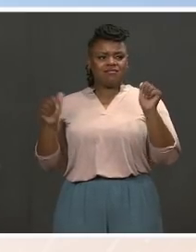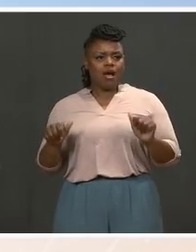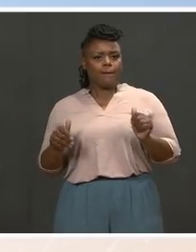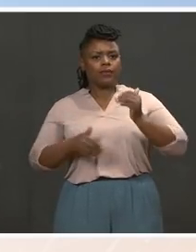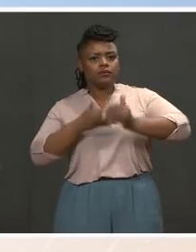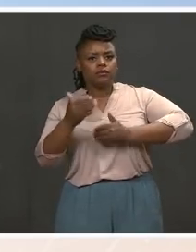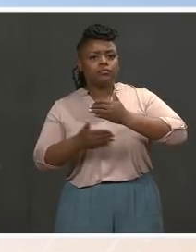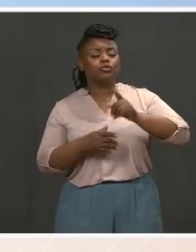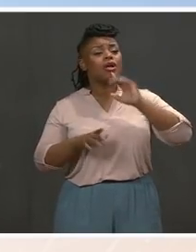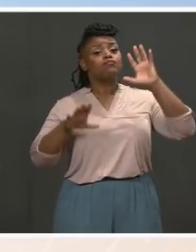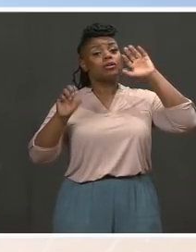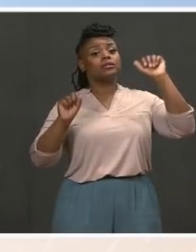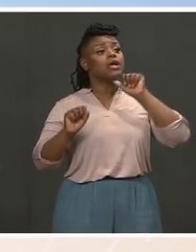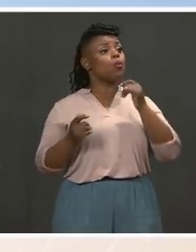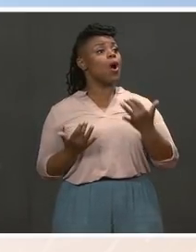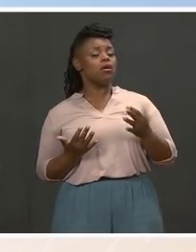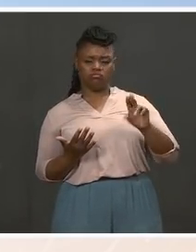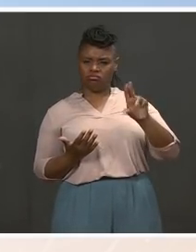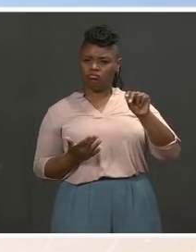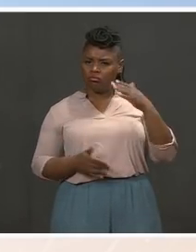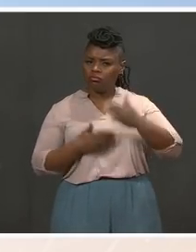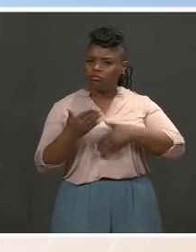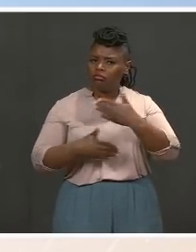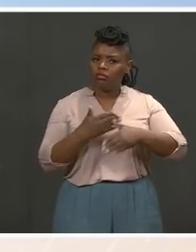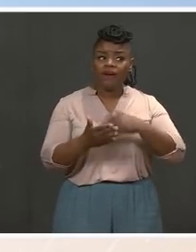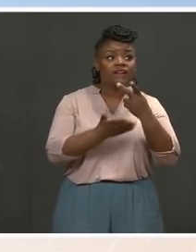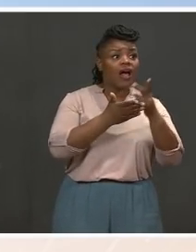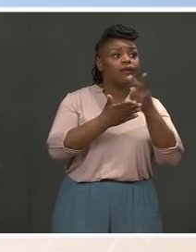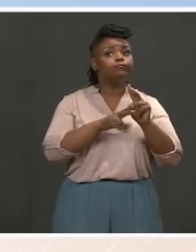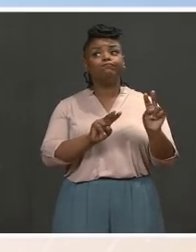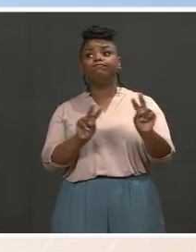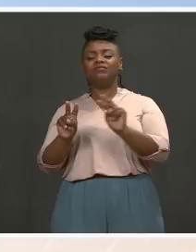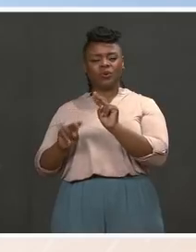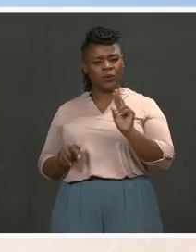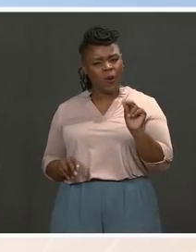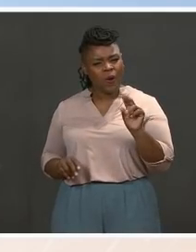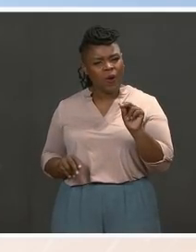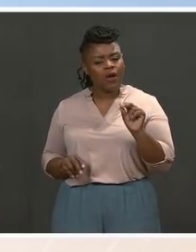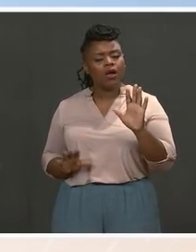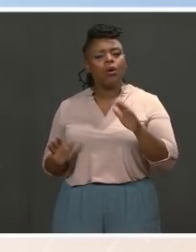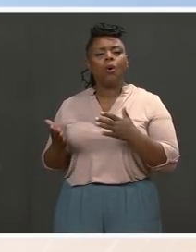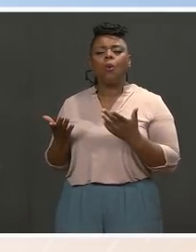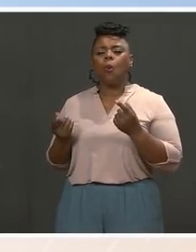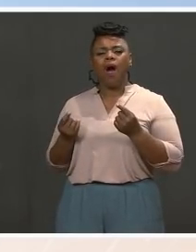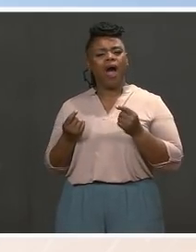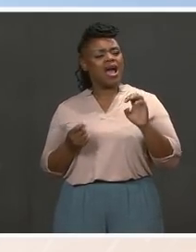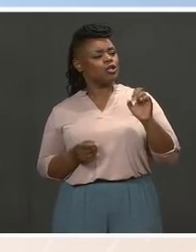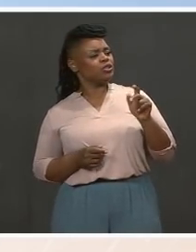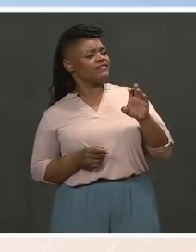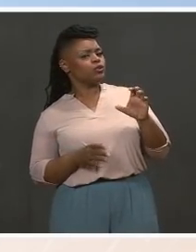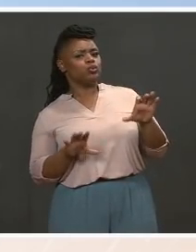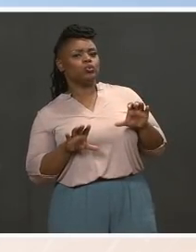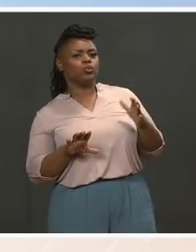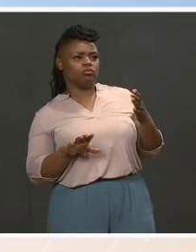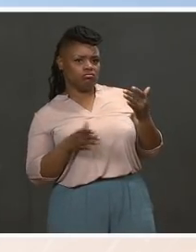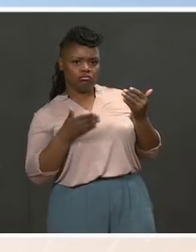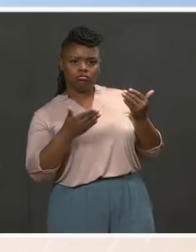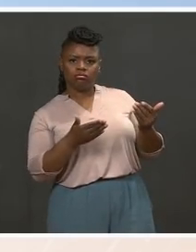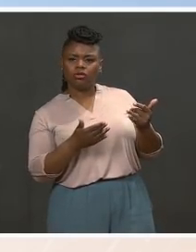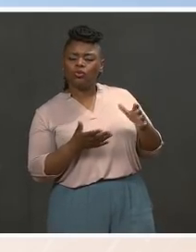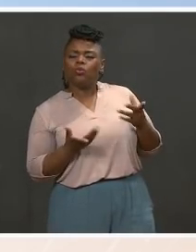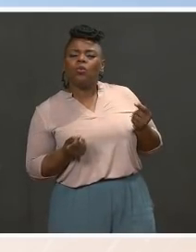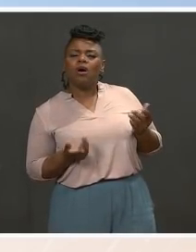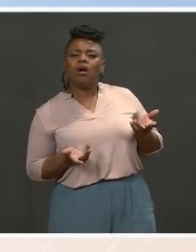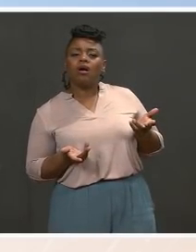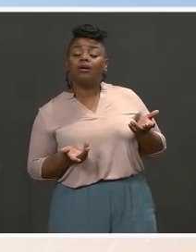anything to fail, is really the answer to your question. What executive actions do you think he's most likely to take? It's a great